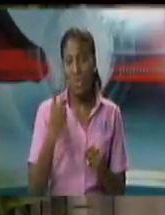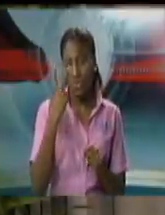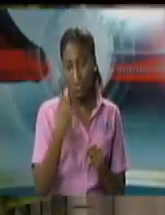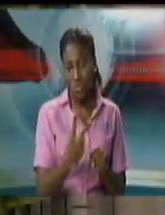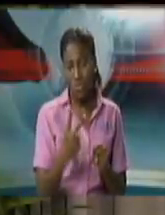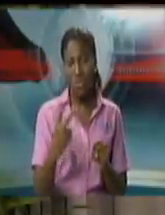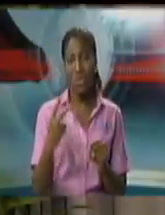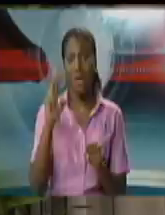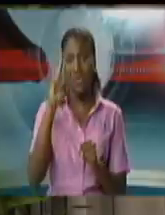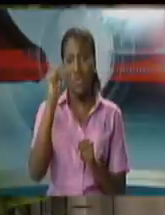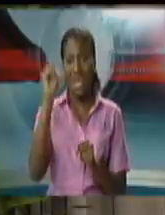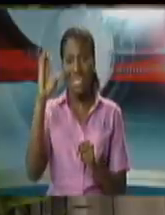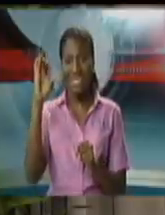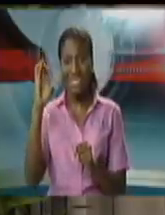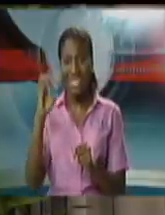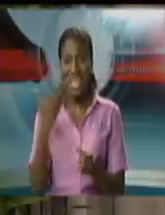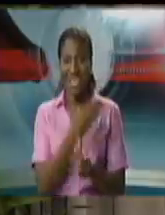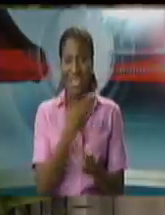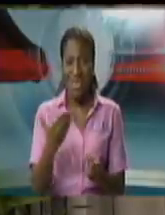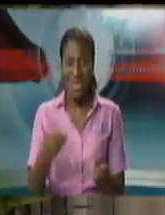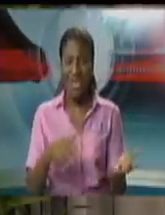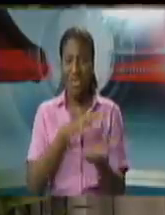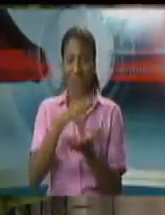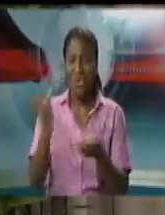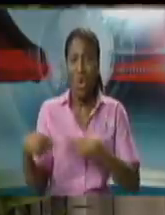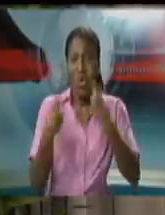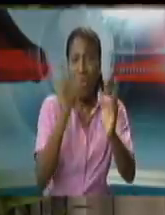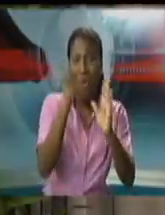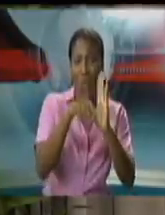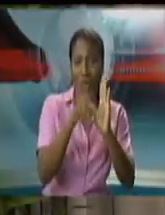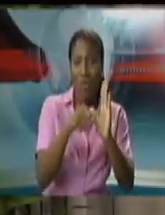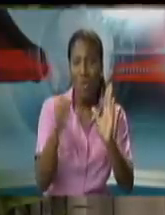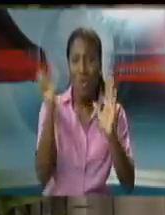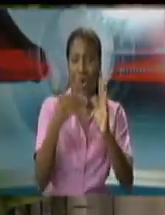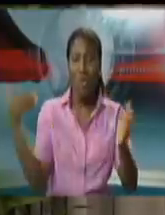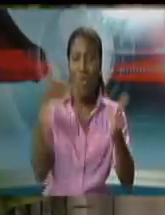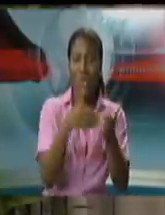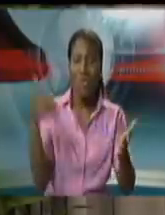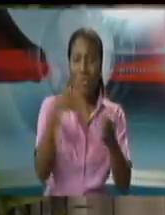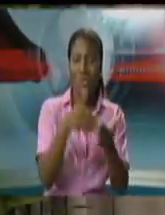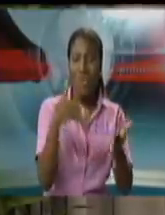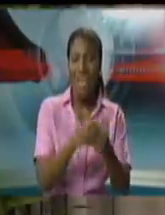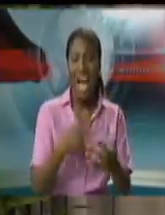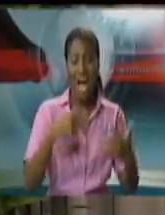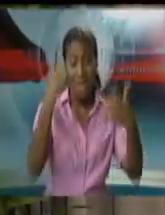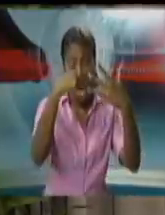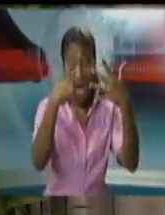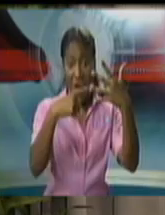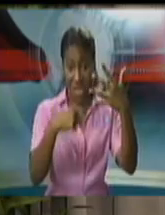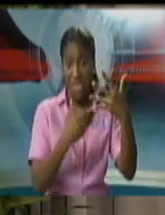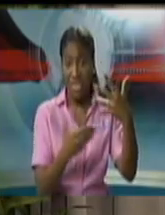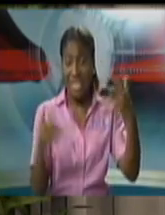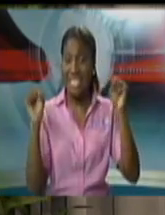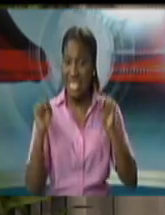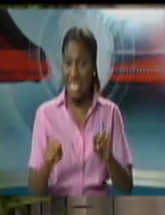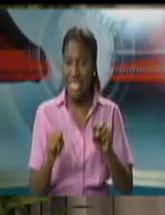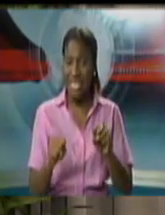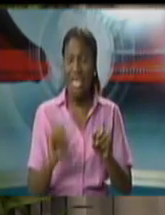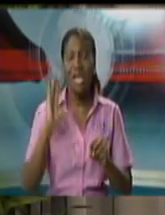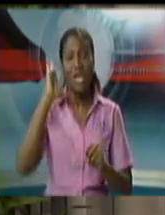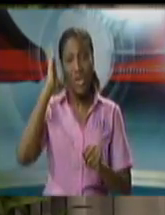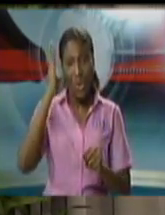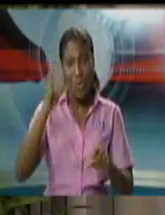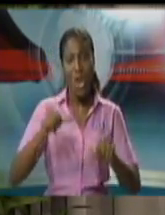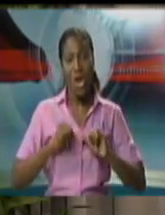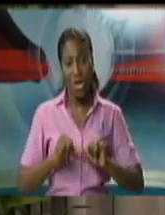Ramdean. There are several other matters that have been brought by Mr. Ramdean. Those, in fact, will continue during the course of